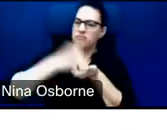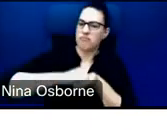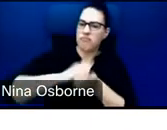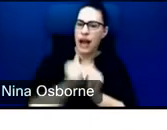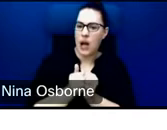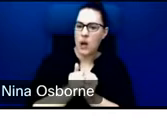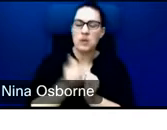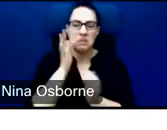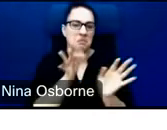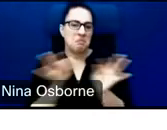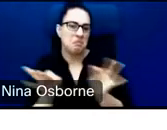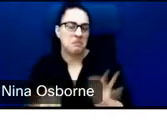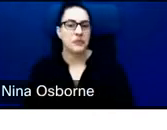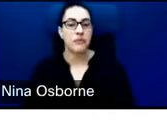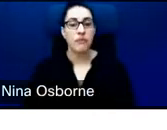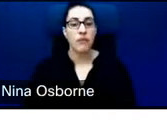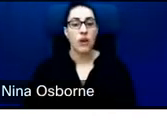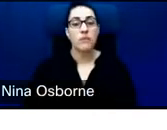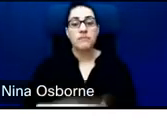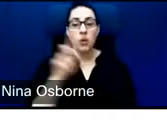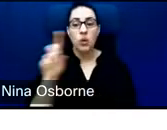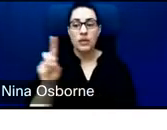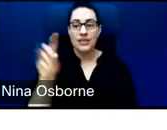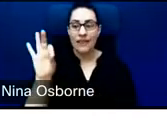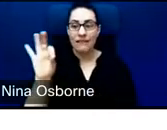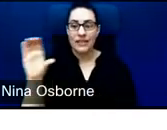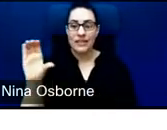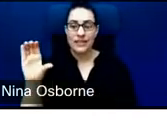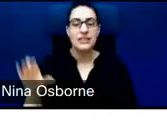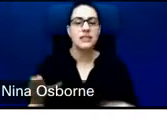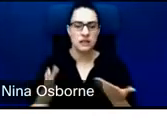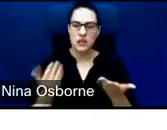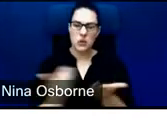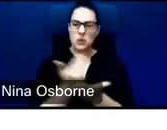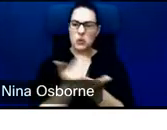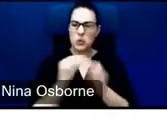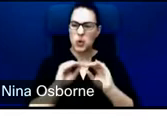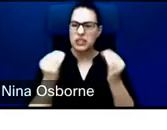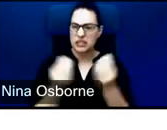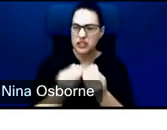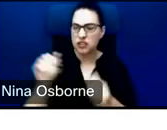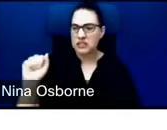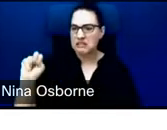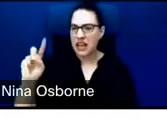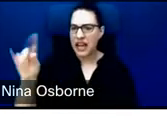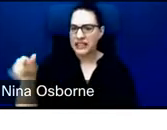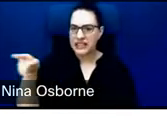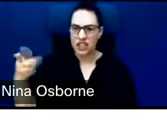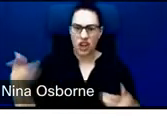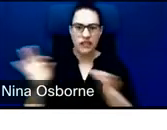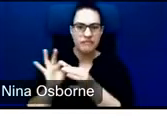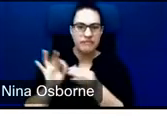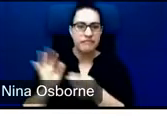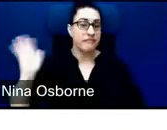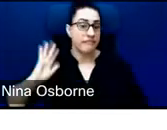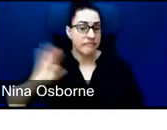So, the DFC, as Andy mentioned, is a new organization. We were once the OPIC, the Overseas